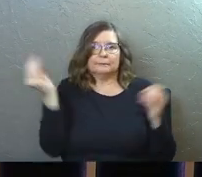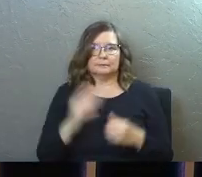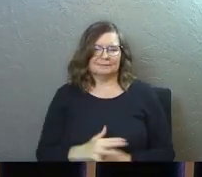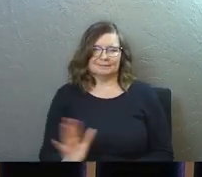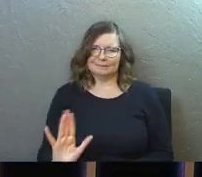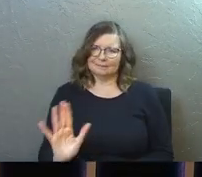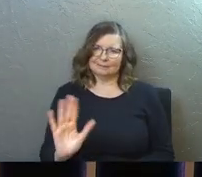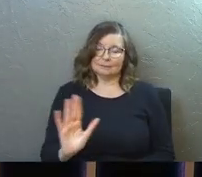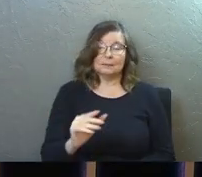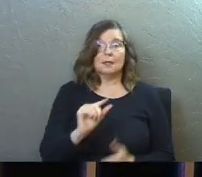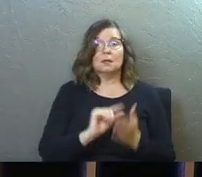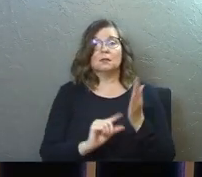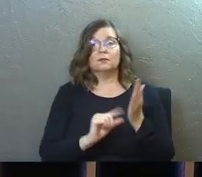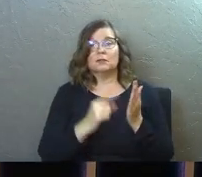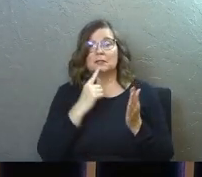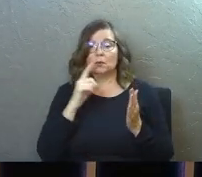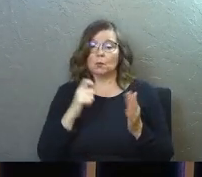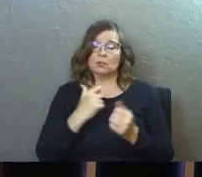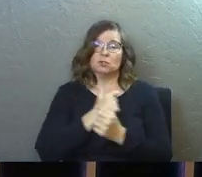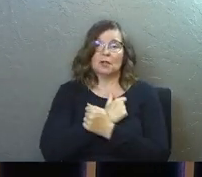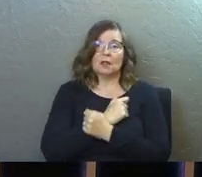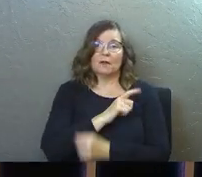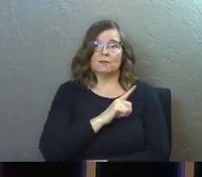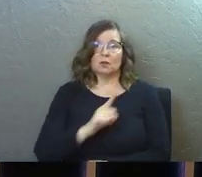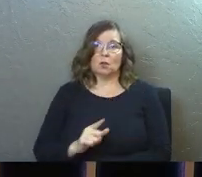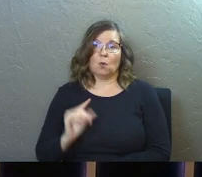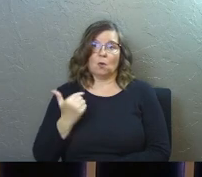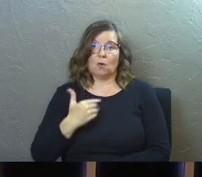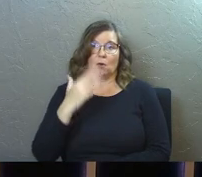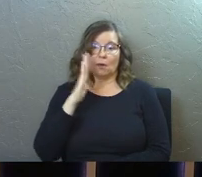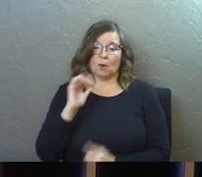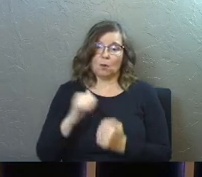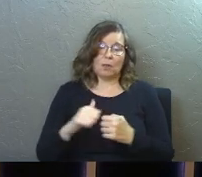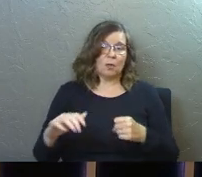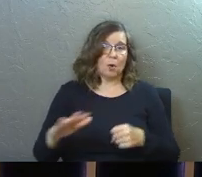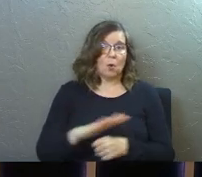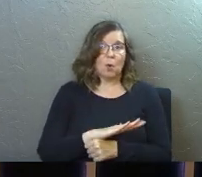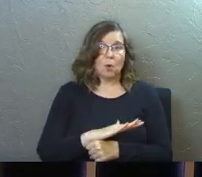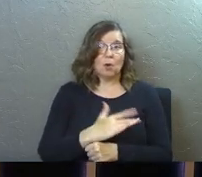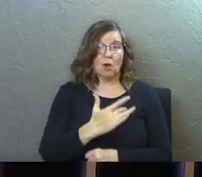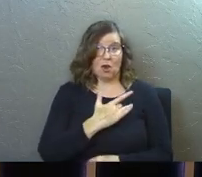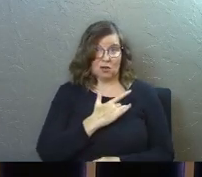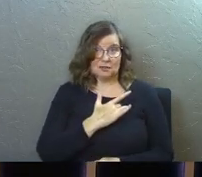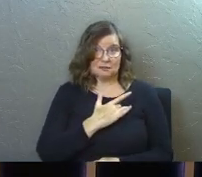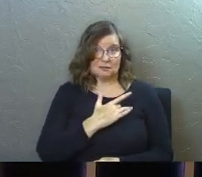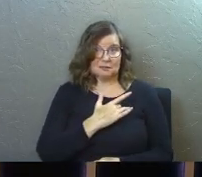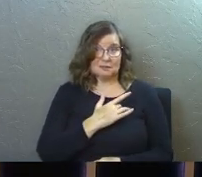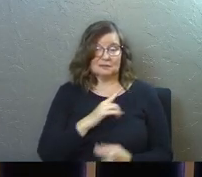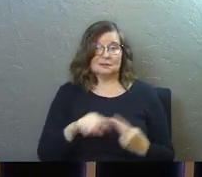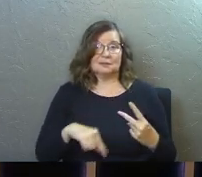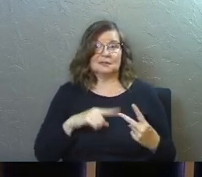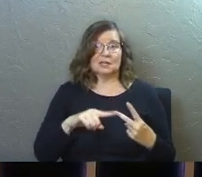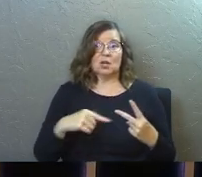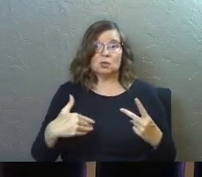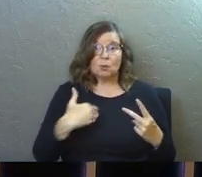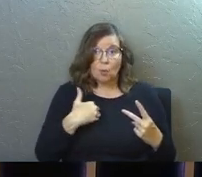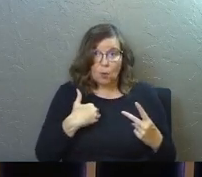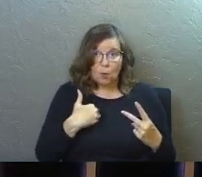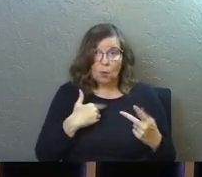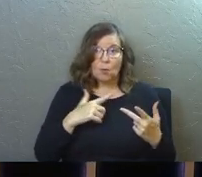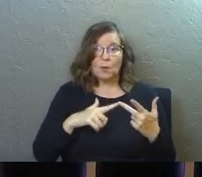So there's a verse that says that we should love the Lord, our God with our whole heart, soul,